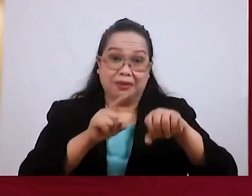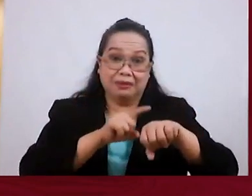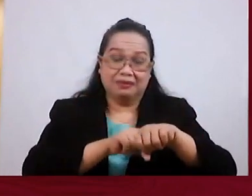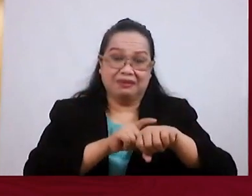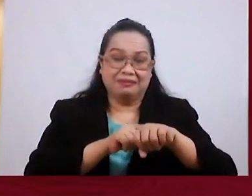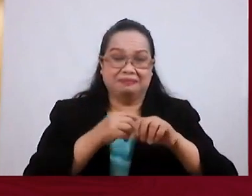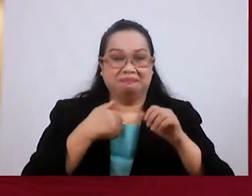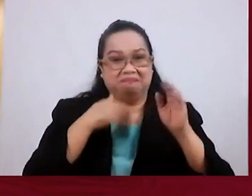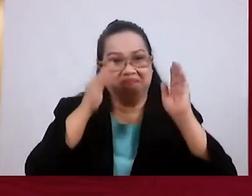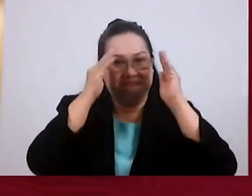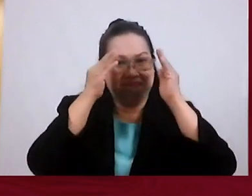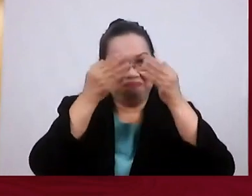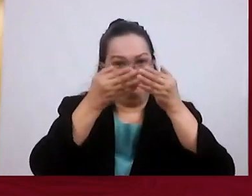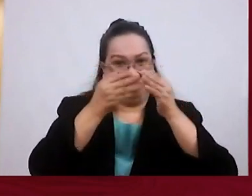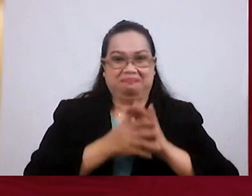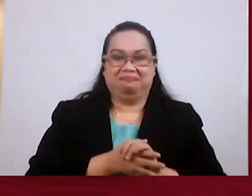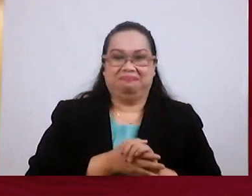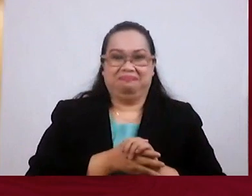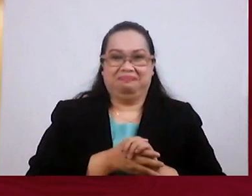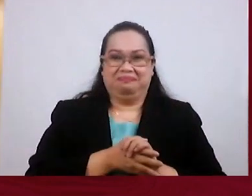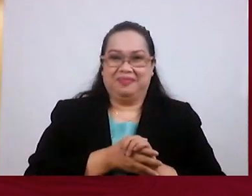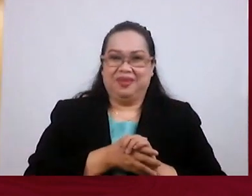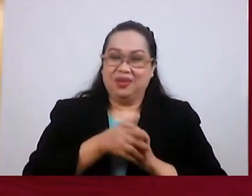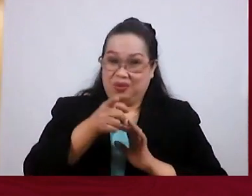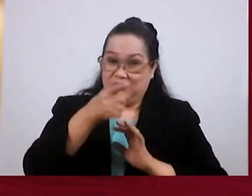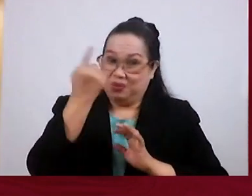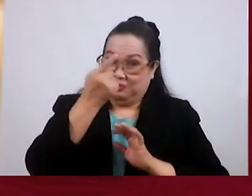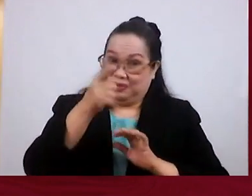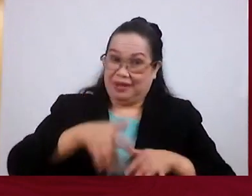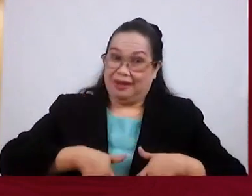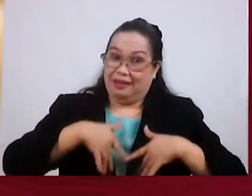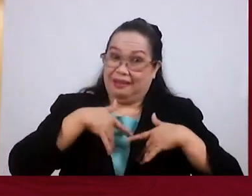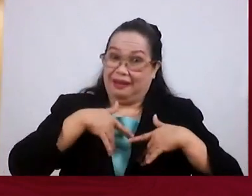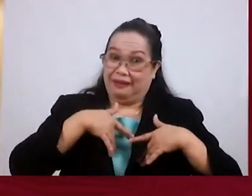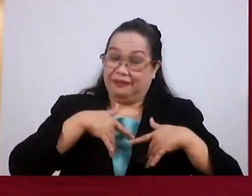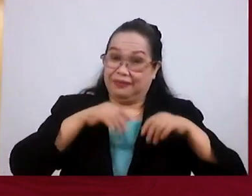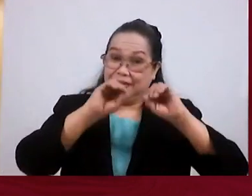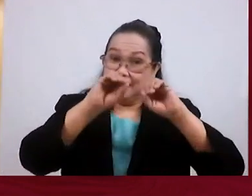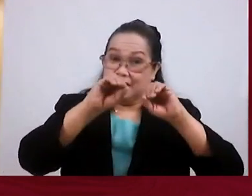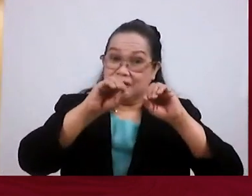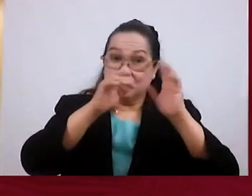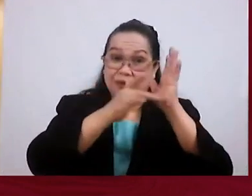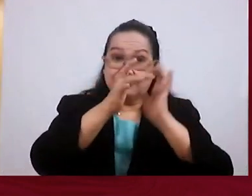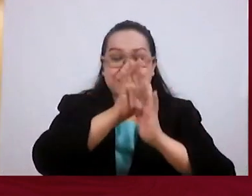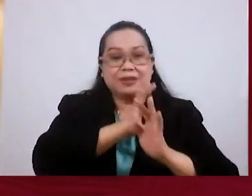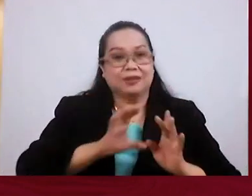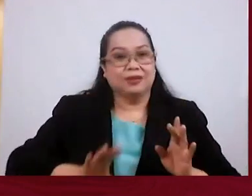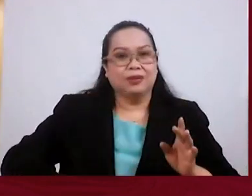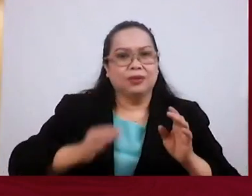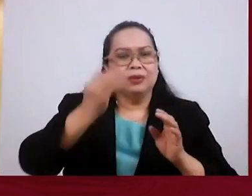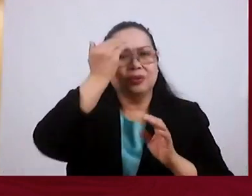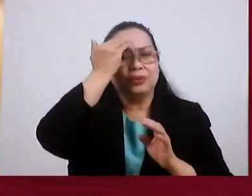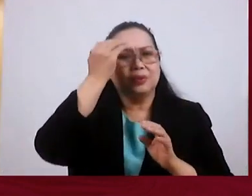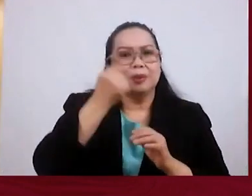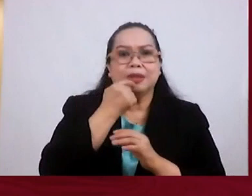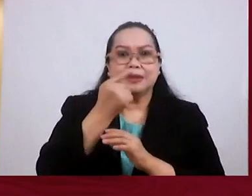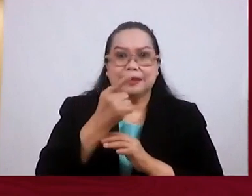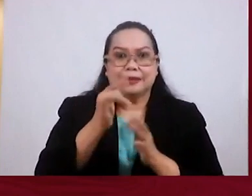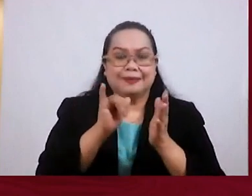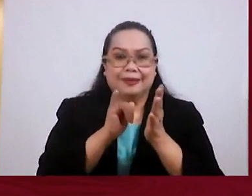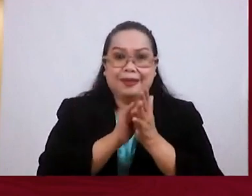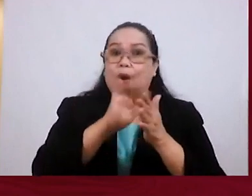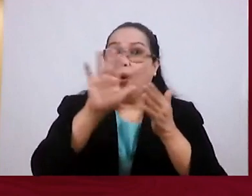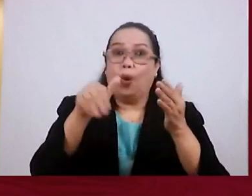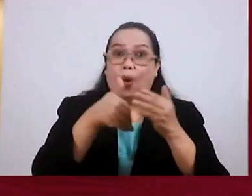very narrow-minded. You only have to look at the life and teaching of Christ to realize that He was telling the